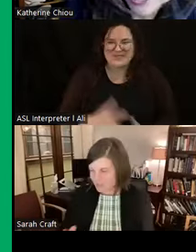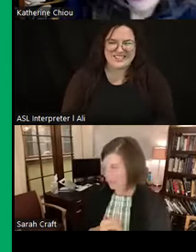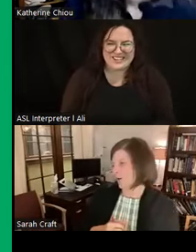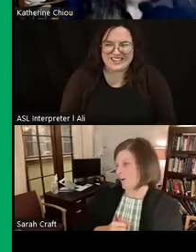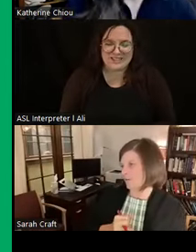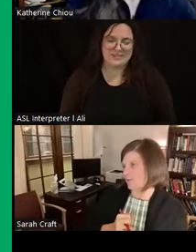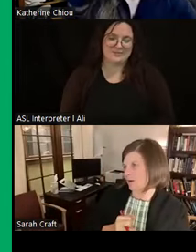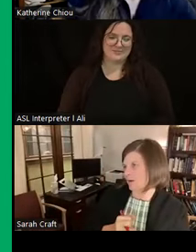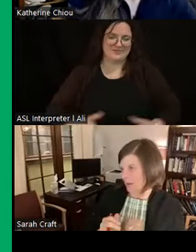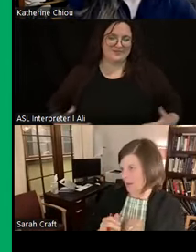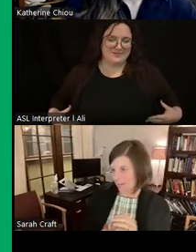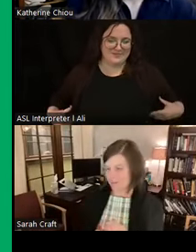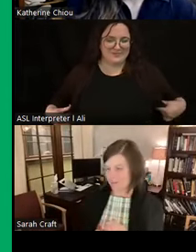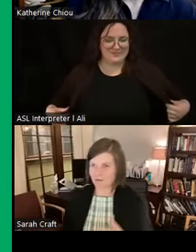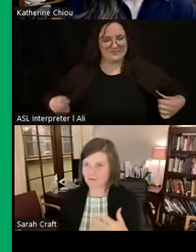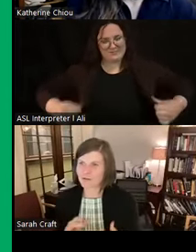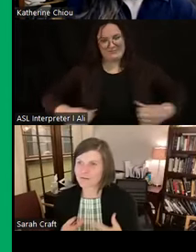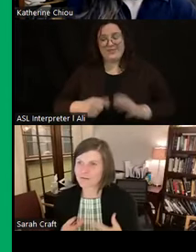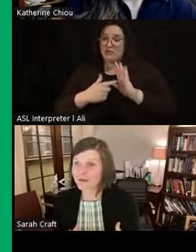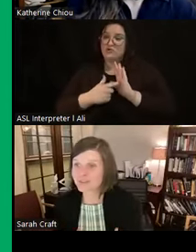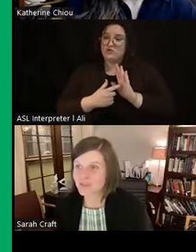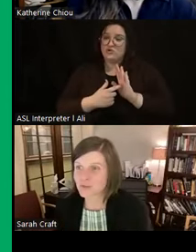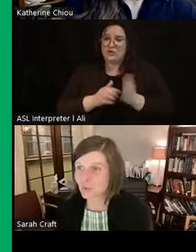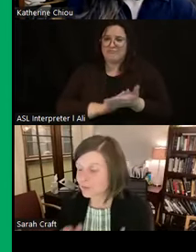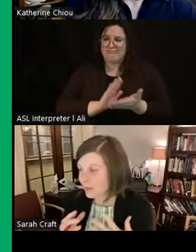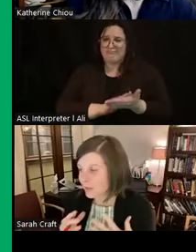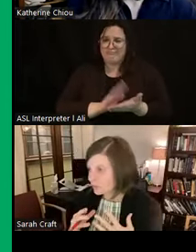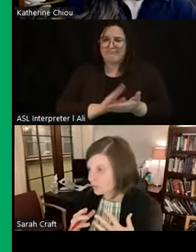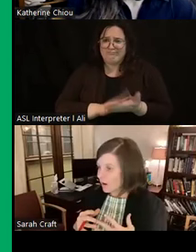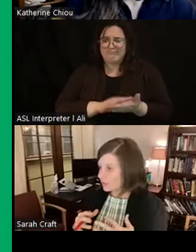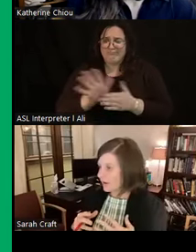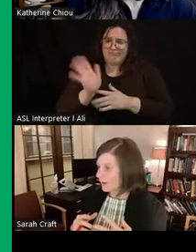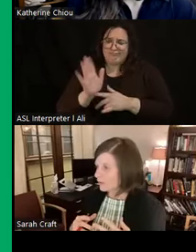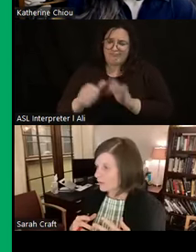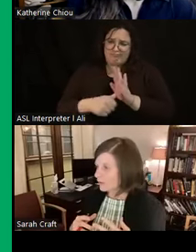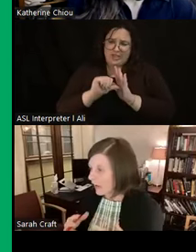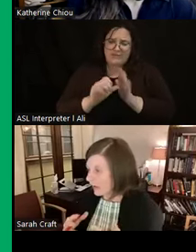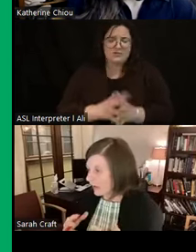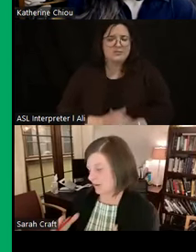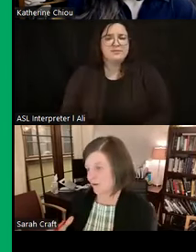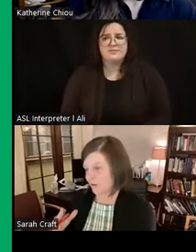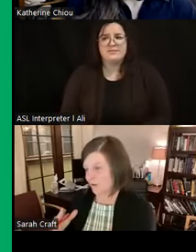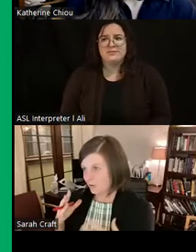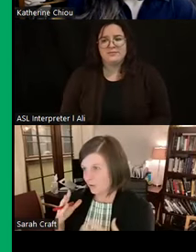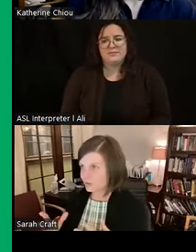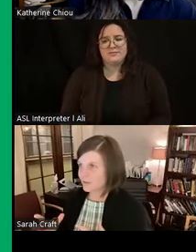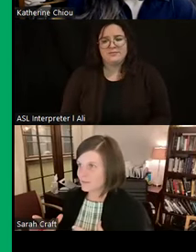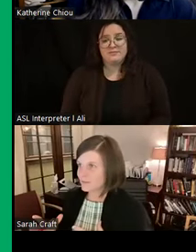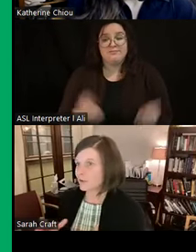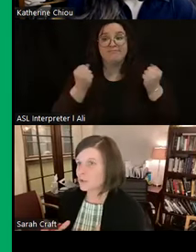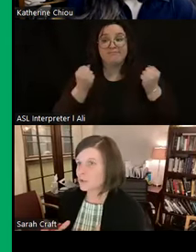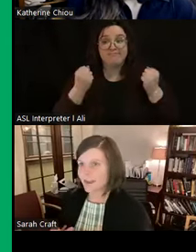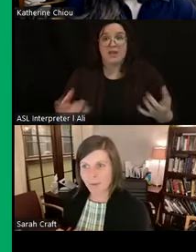speaks very highly of how impressive this talk was, and we have a lot of questions